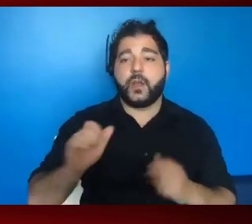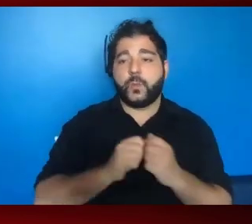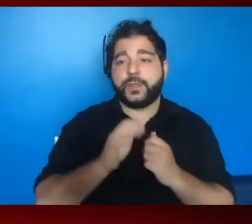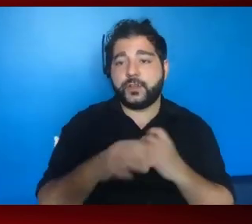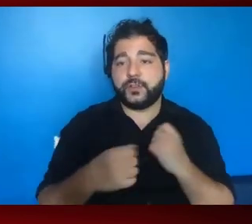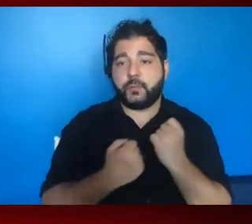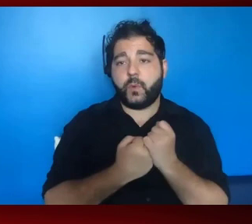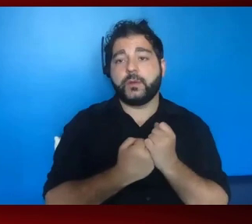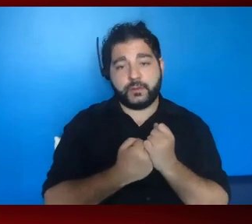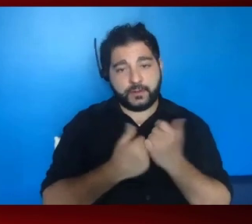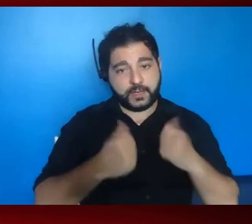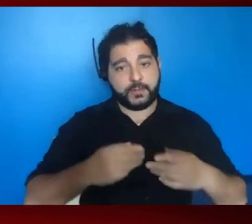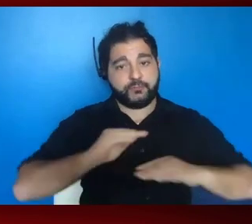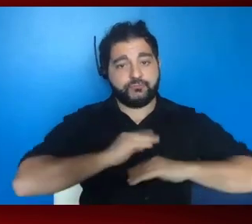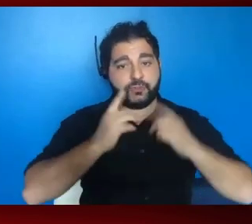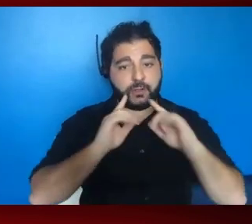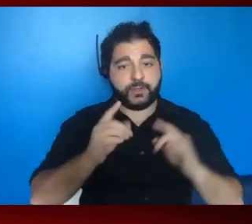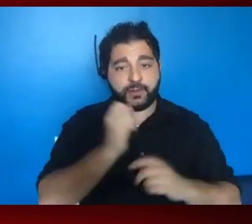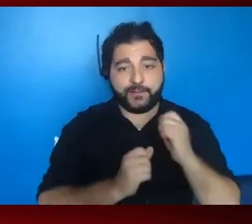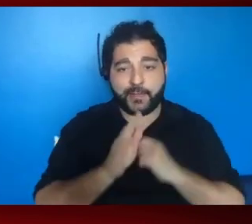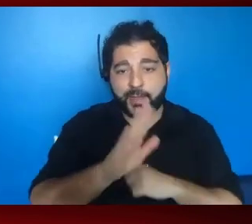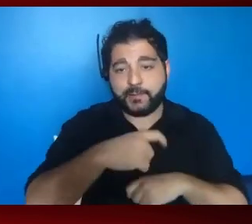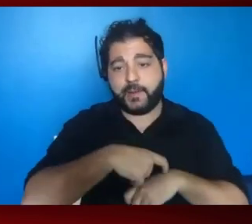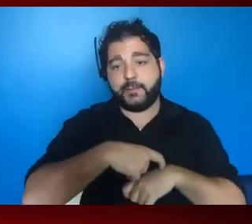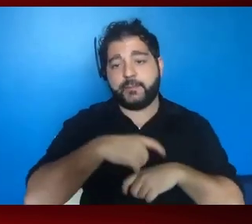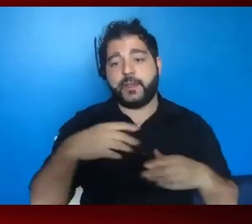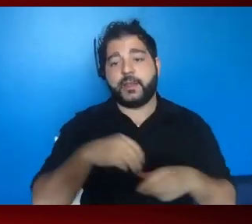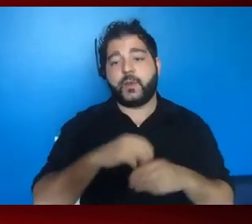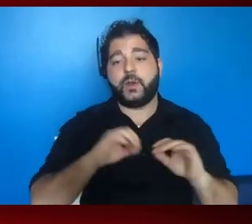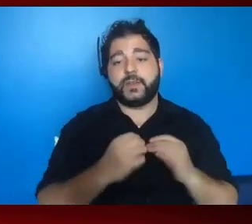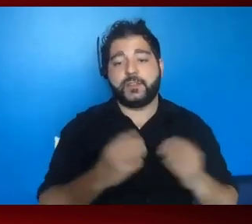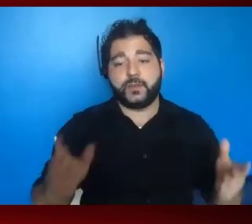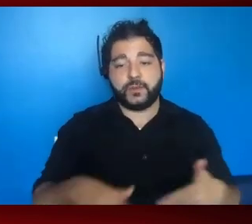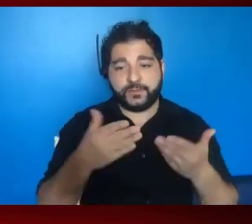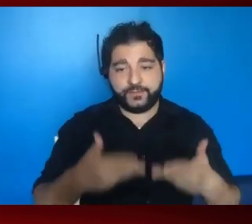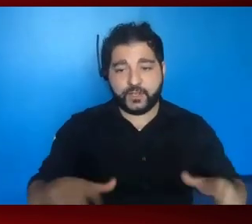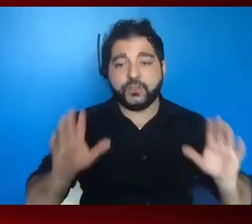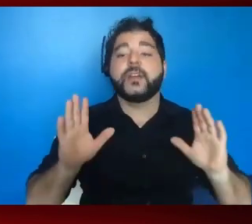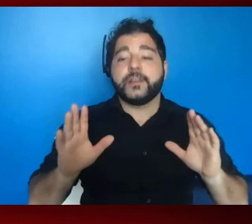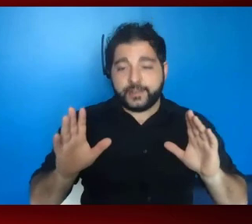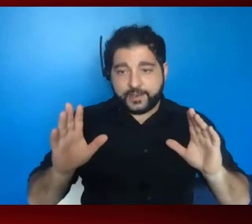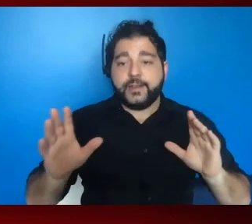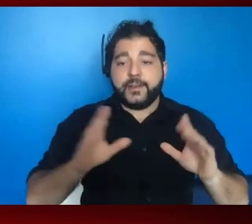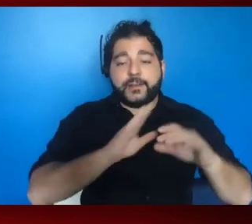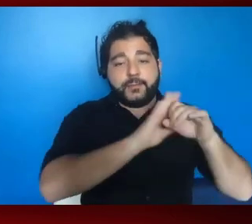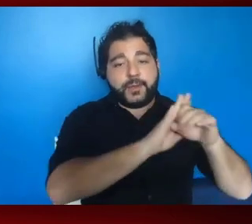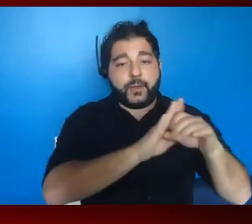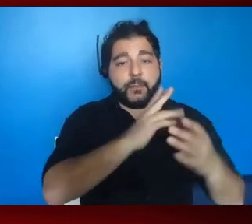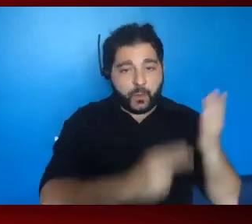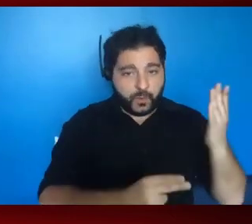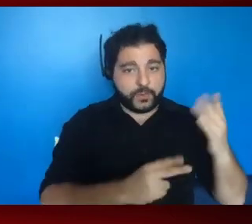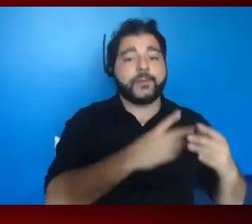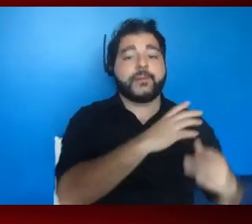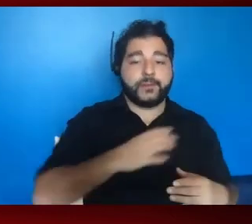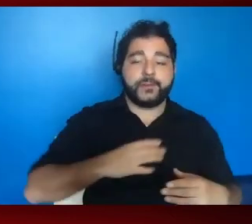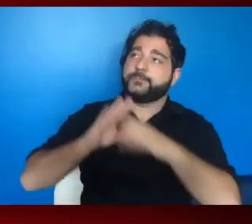asks, this could be accomplished under their watch. So in conclusion, let's all be sure to keep the pressure up on both the administration and Congress.